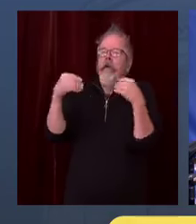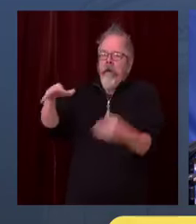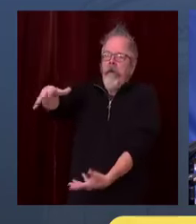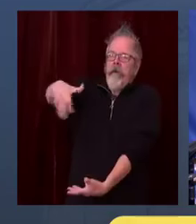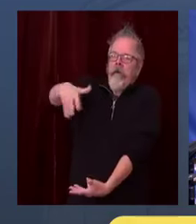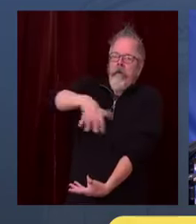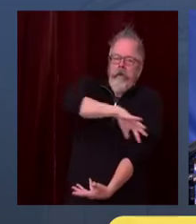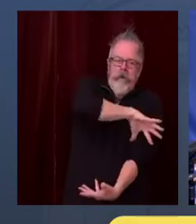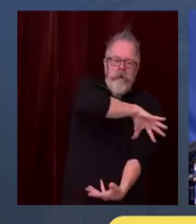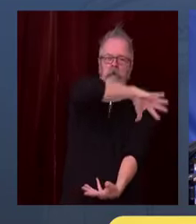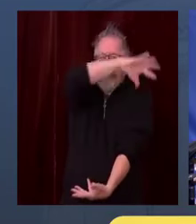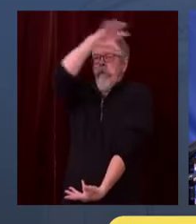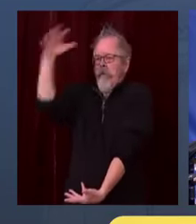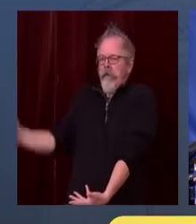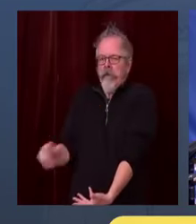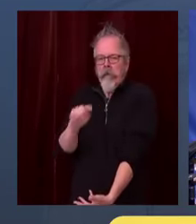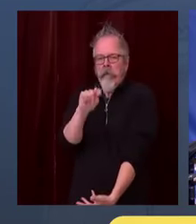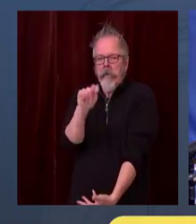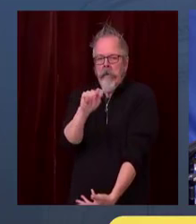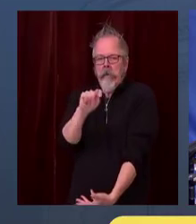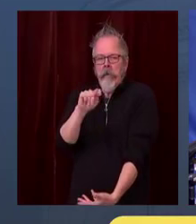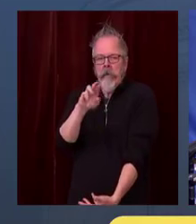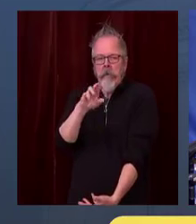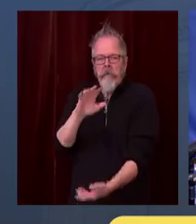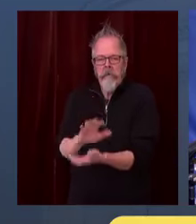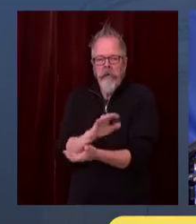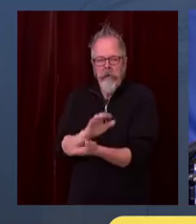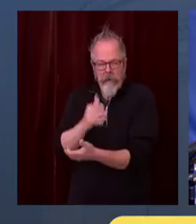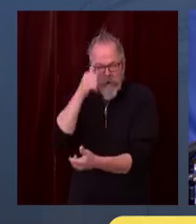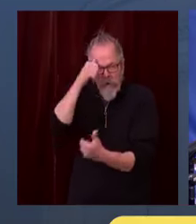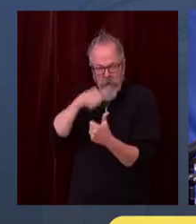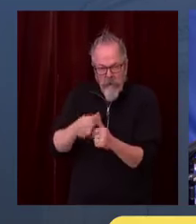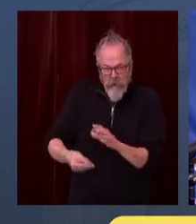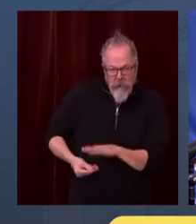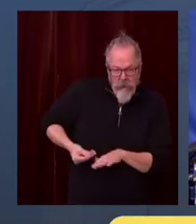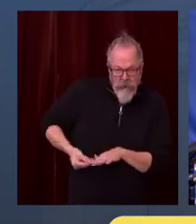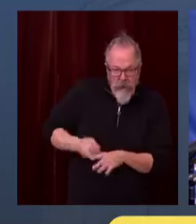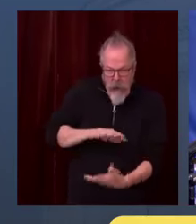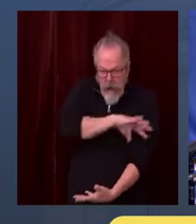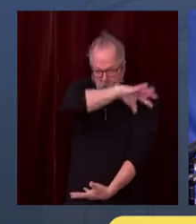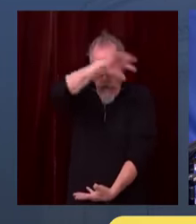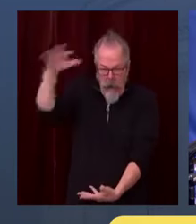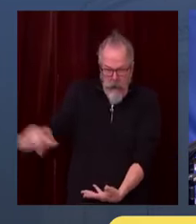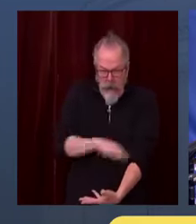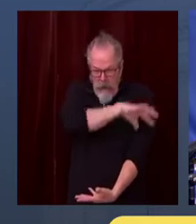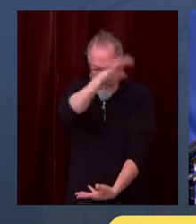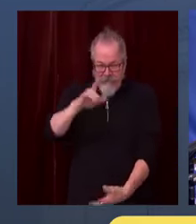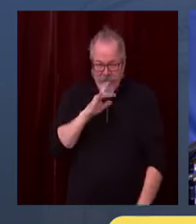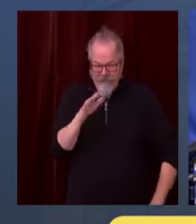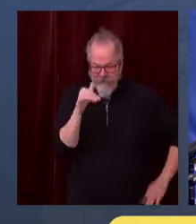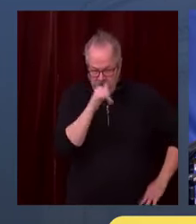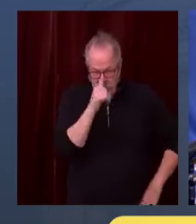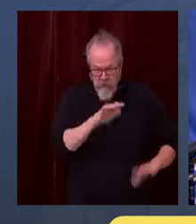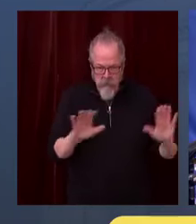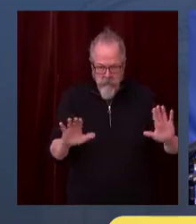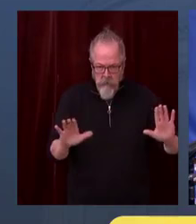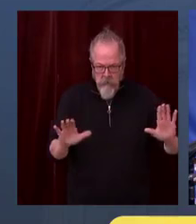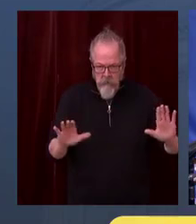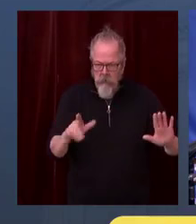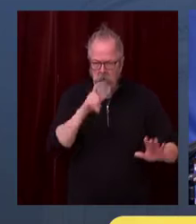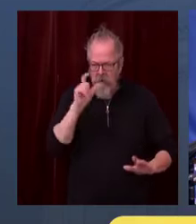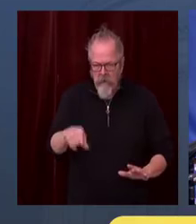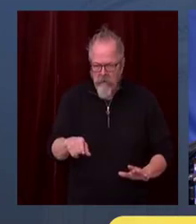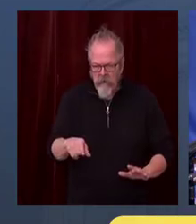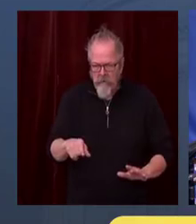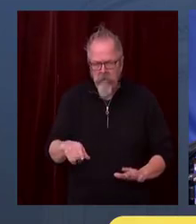we've had some hardworking people who've been willing to stay in the agricultural industry, even in difficult times, we've got a good supply chain for food